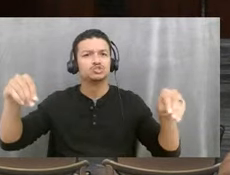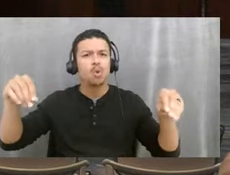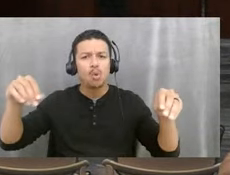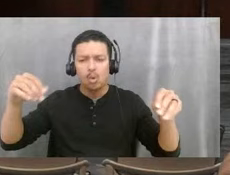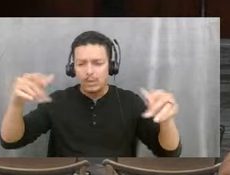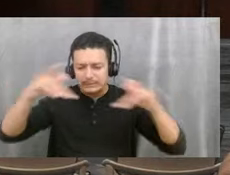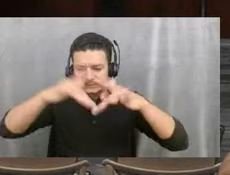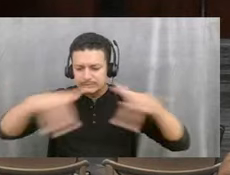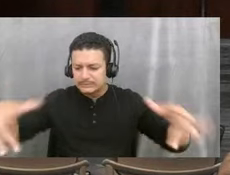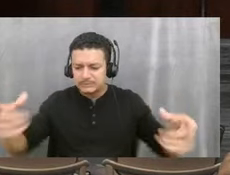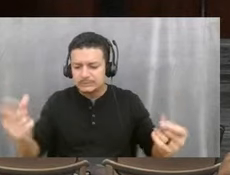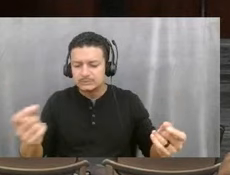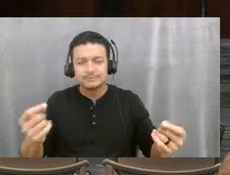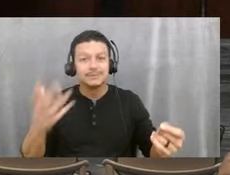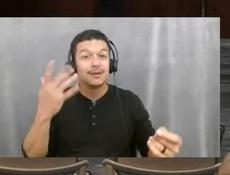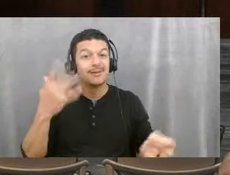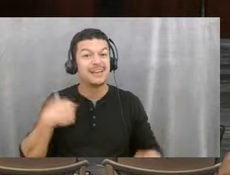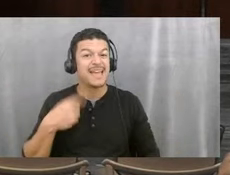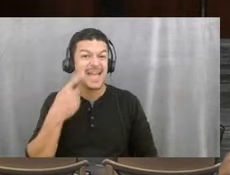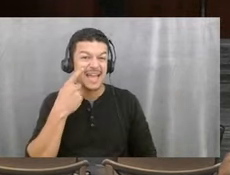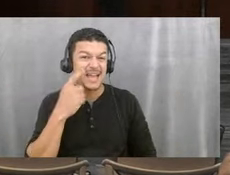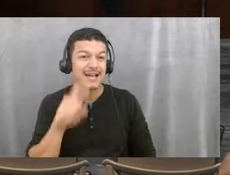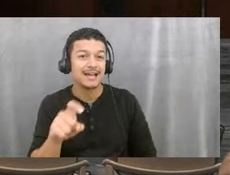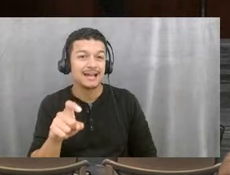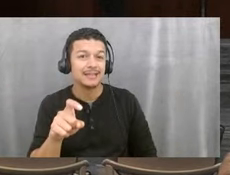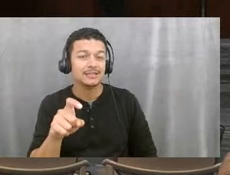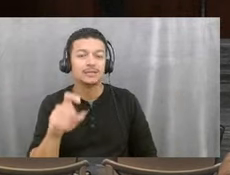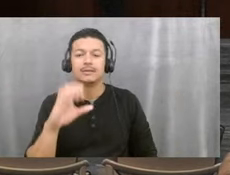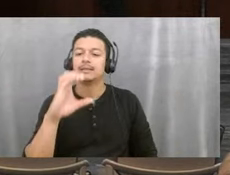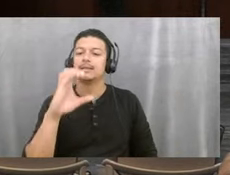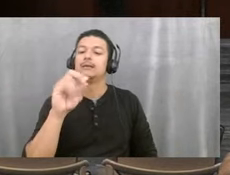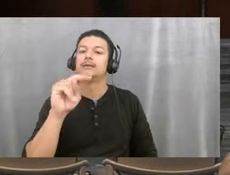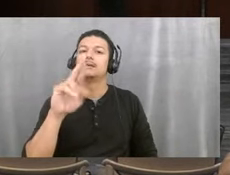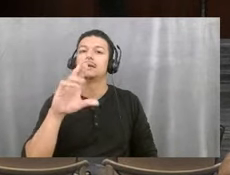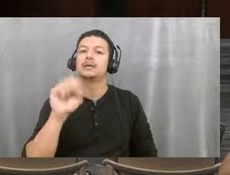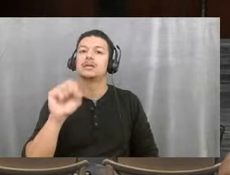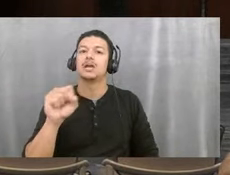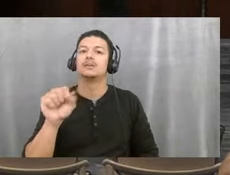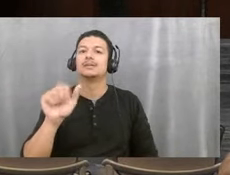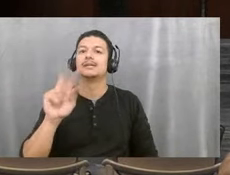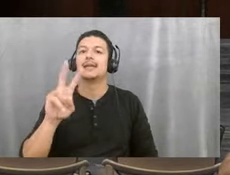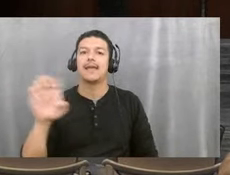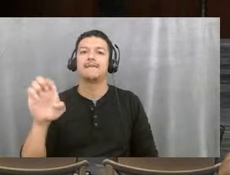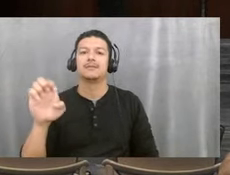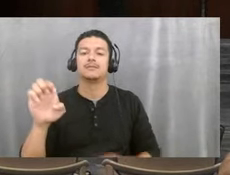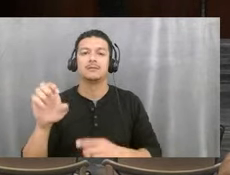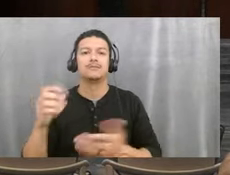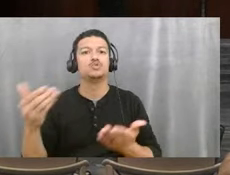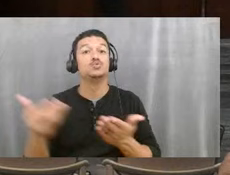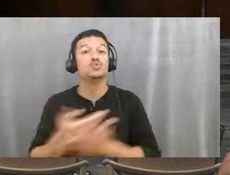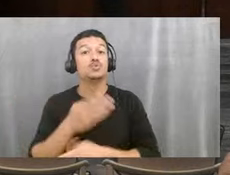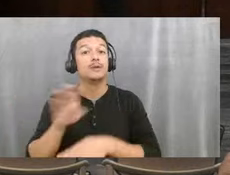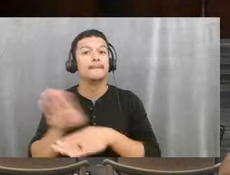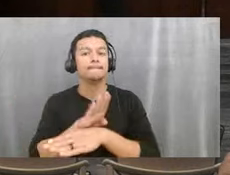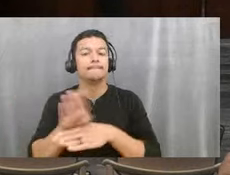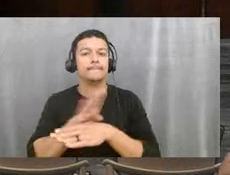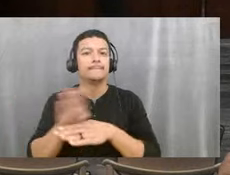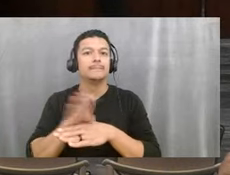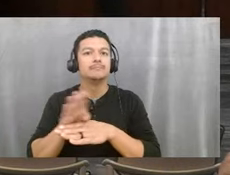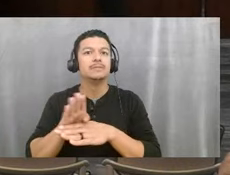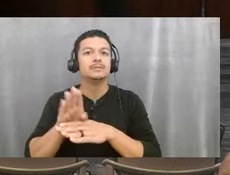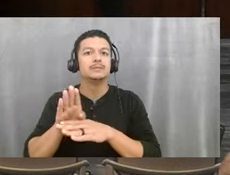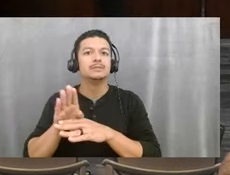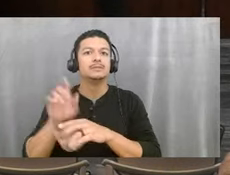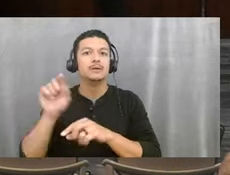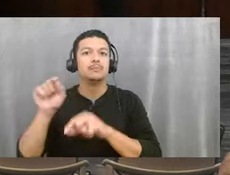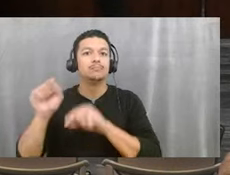I've noticed along Congress Avenue, we have a lot of new businesses, um, that are coming into the city, um,